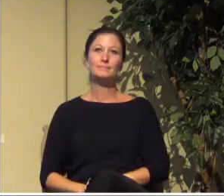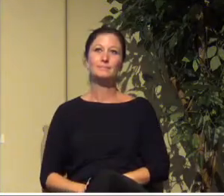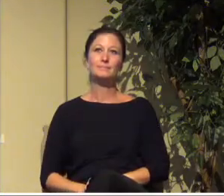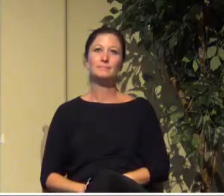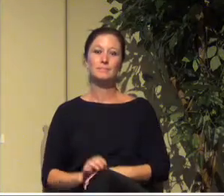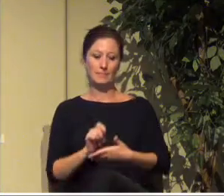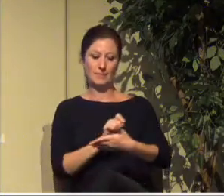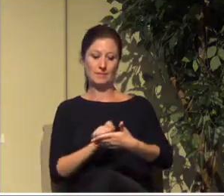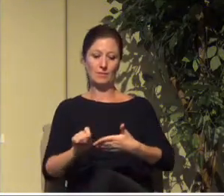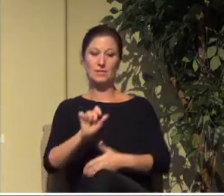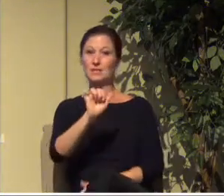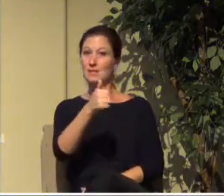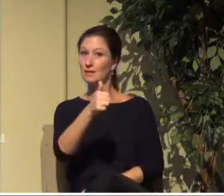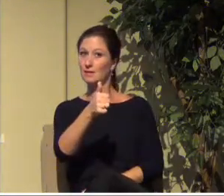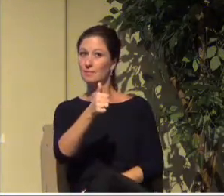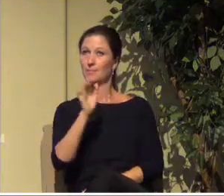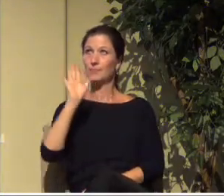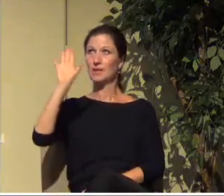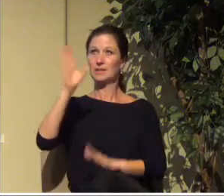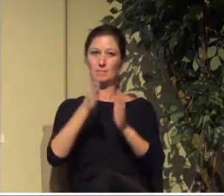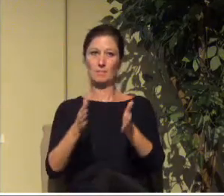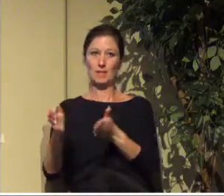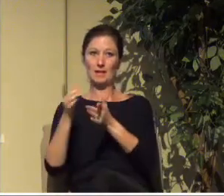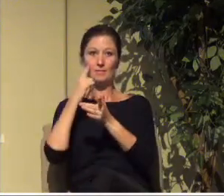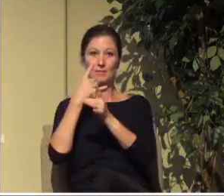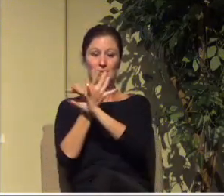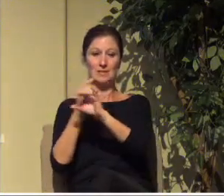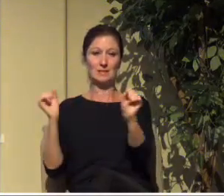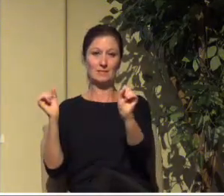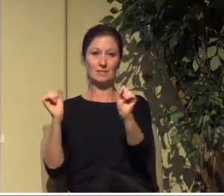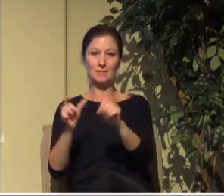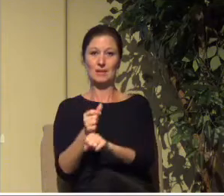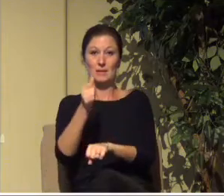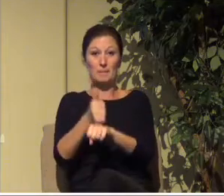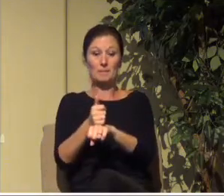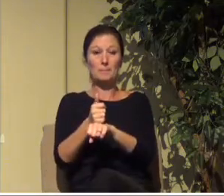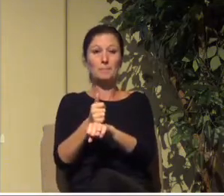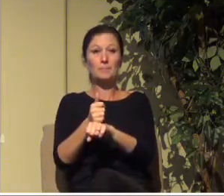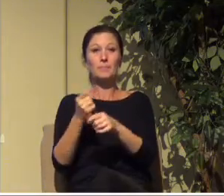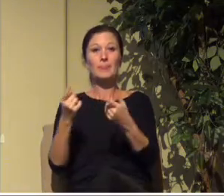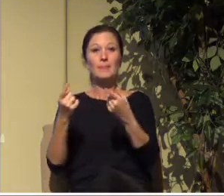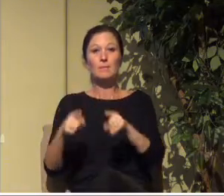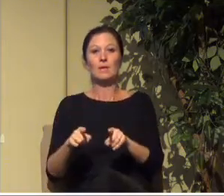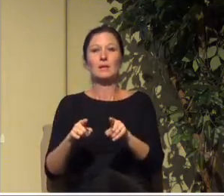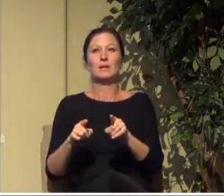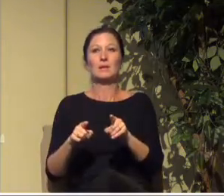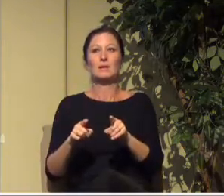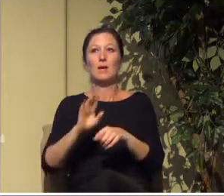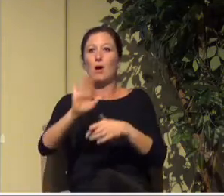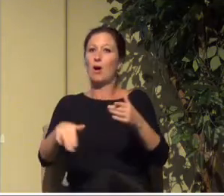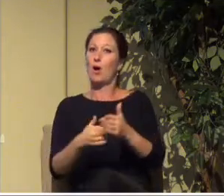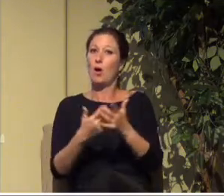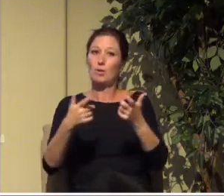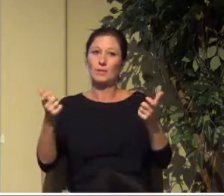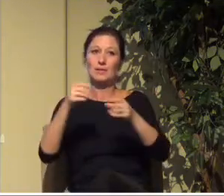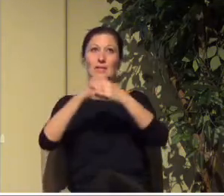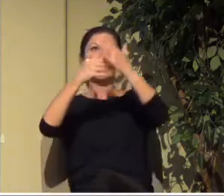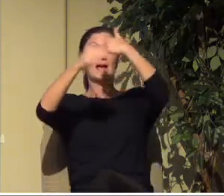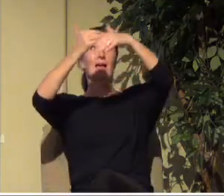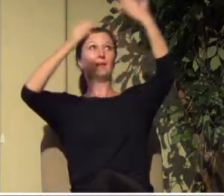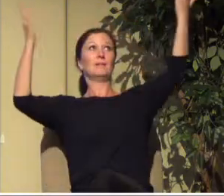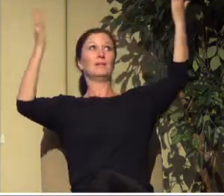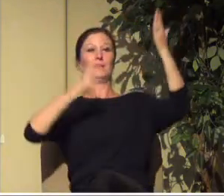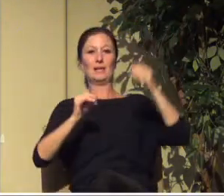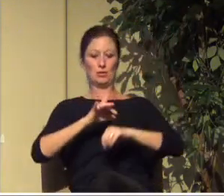God's plan of redemption is put into effect when the times will have reached their fulfillment to bring all things in heaven and on earth together